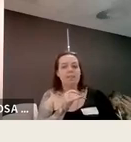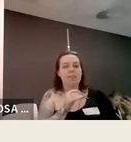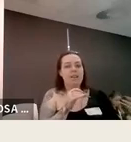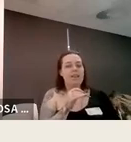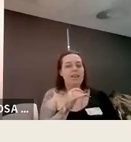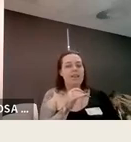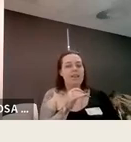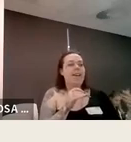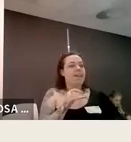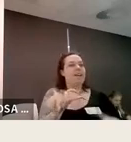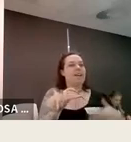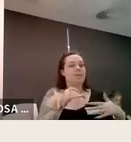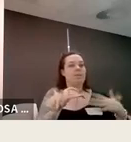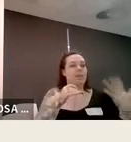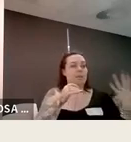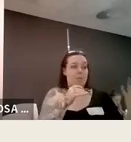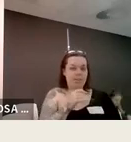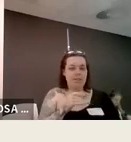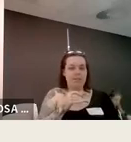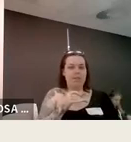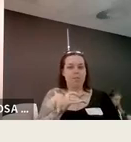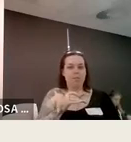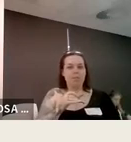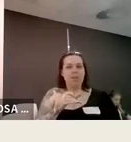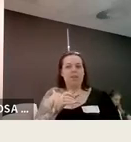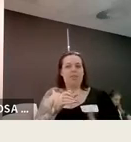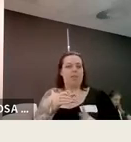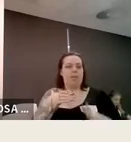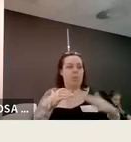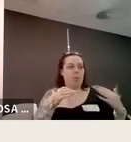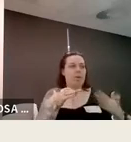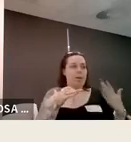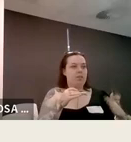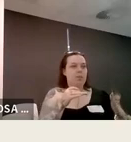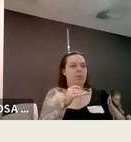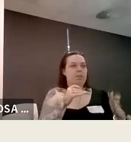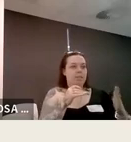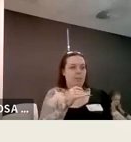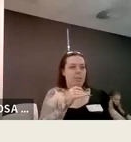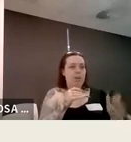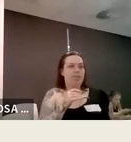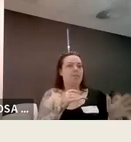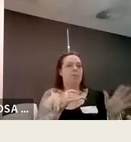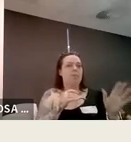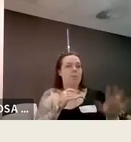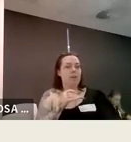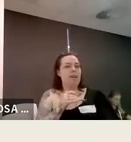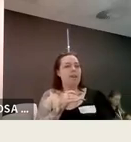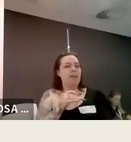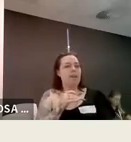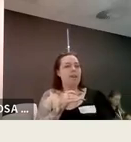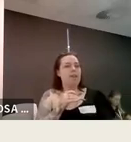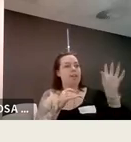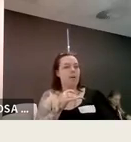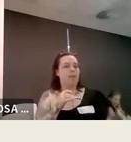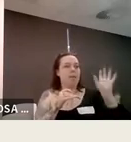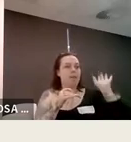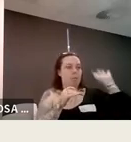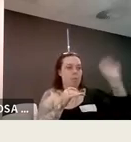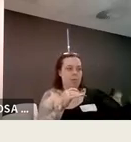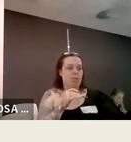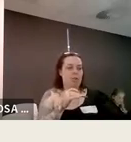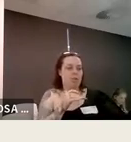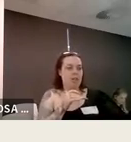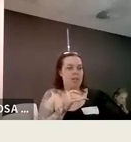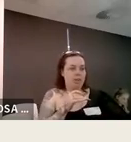tertiary education commission and then that comes to the implementation groups so then we make sure that the policies that were written out and agreed